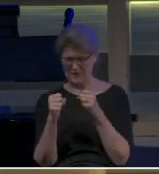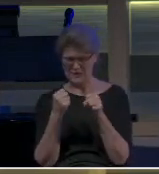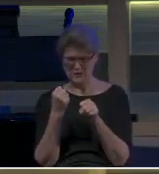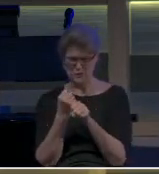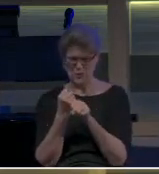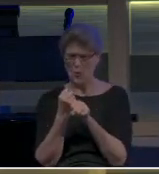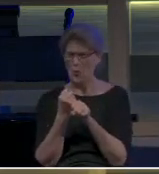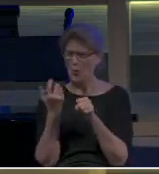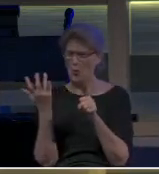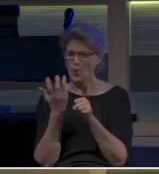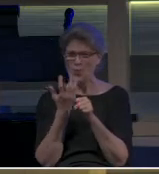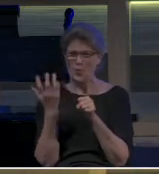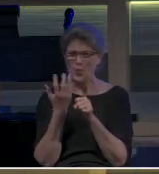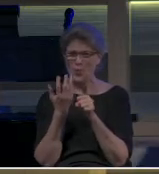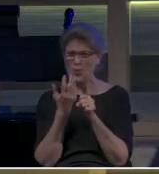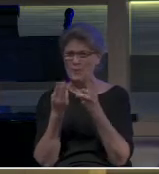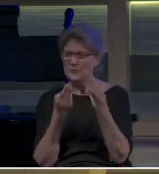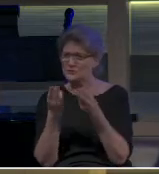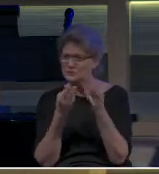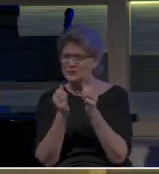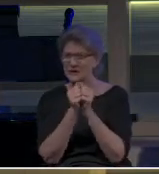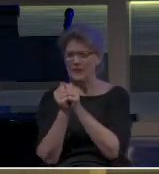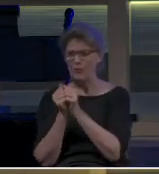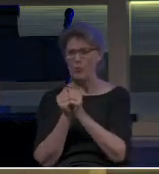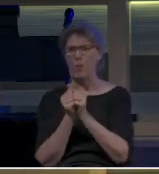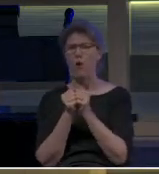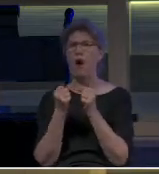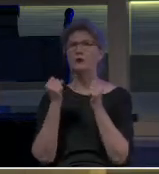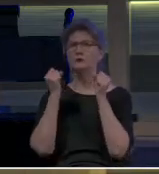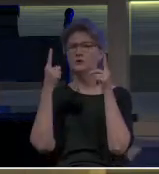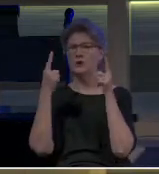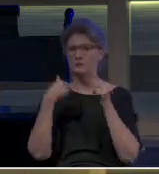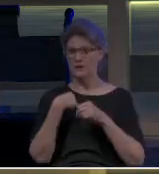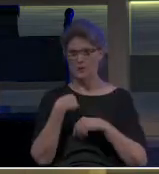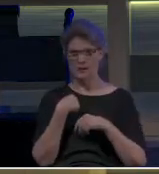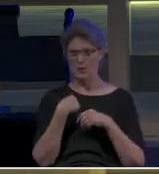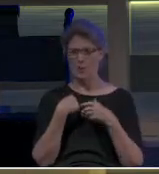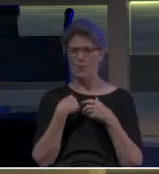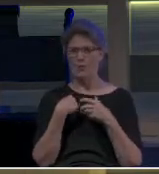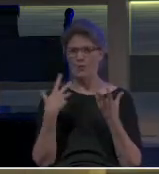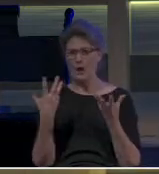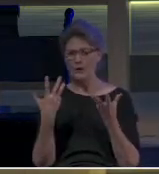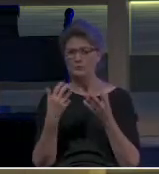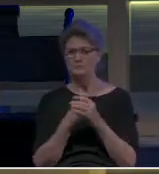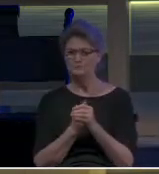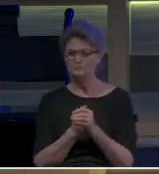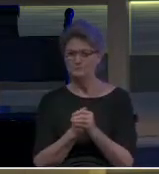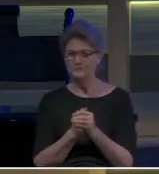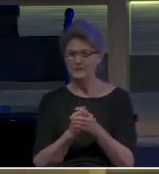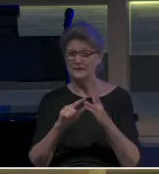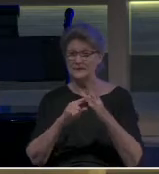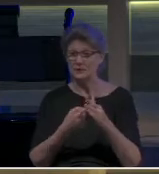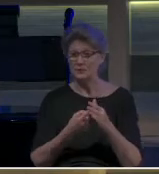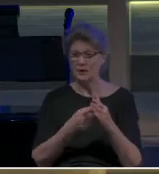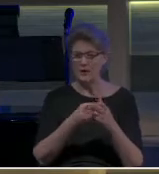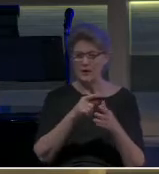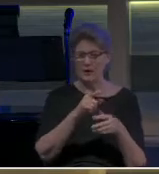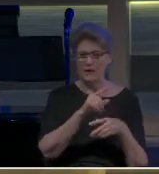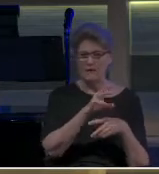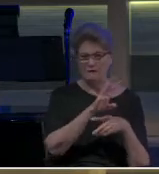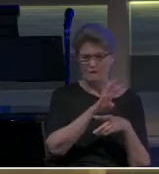gospel ministry. I just was astounded by that. It was somewhere between, you know, they started in about 46